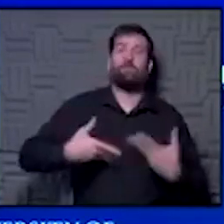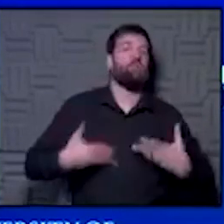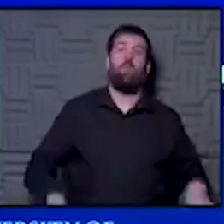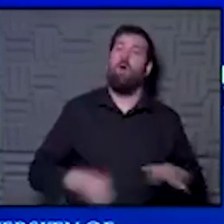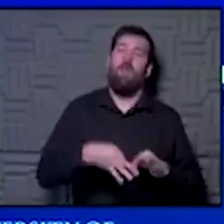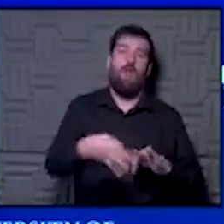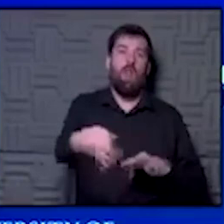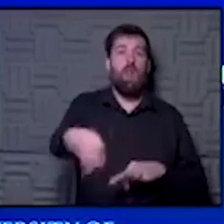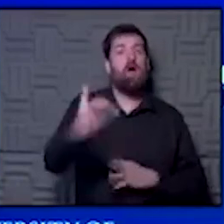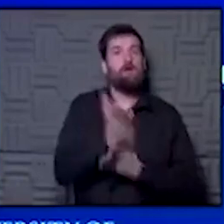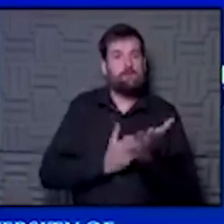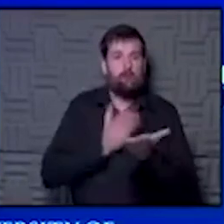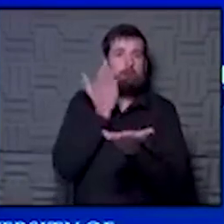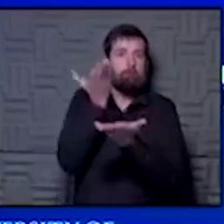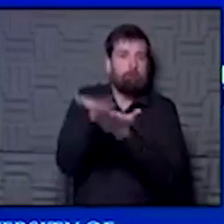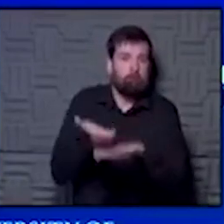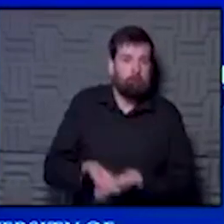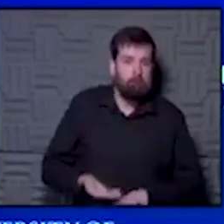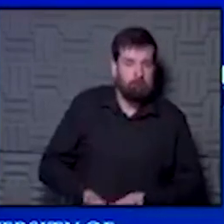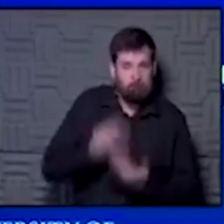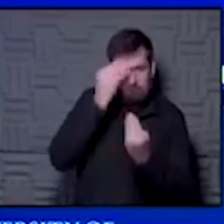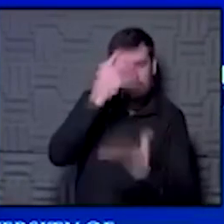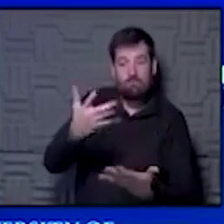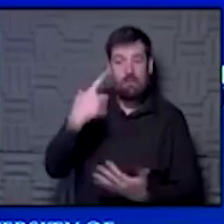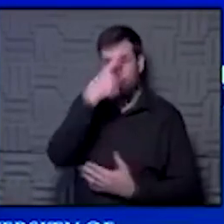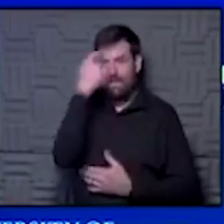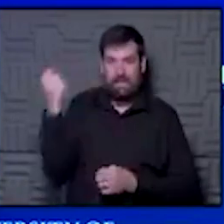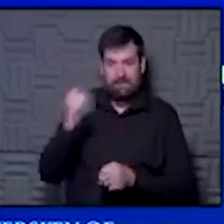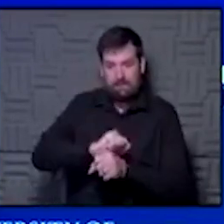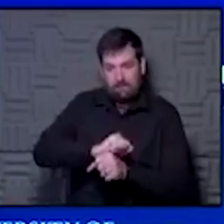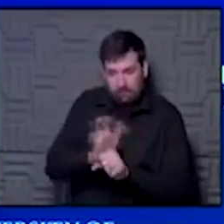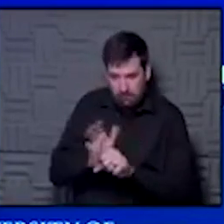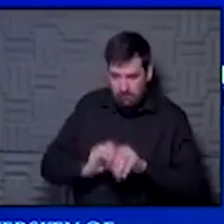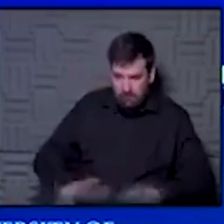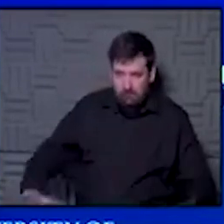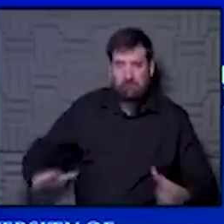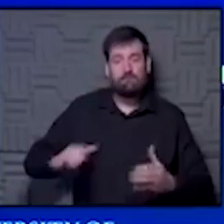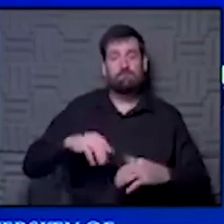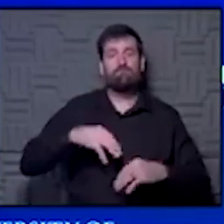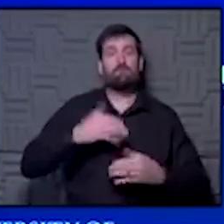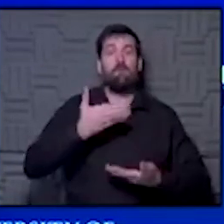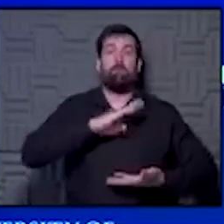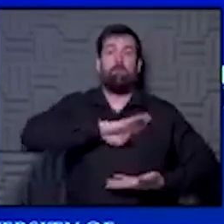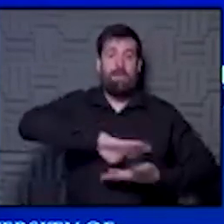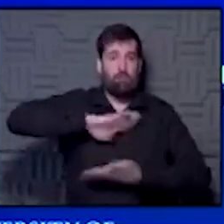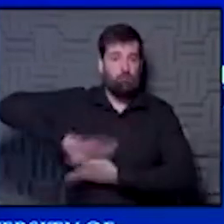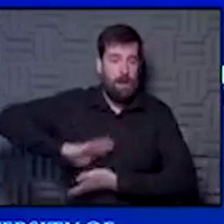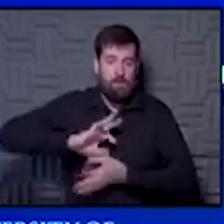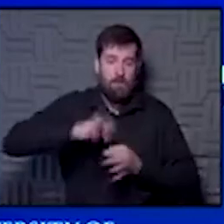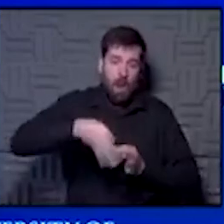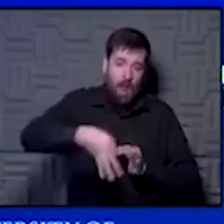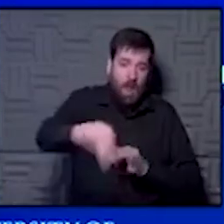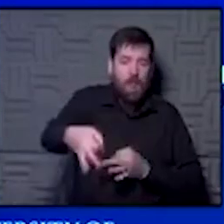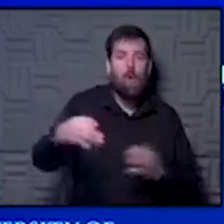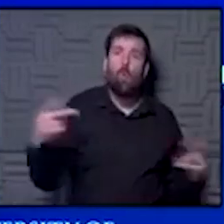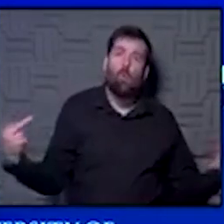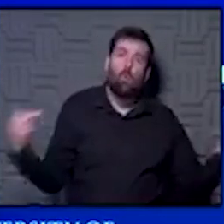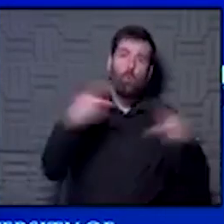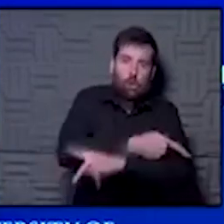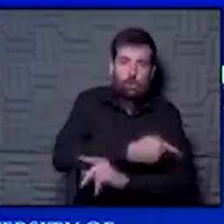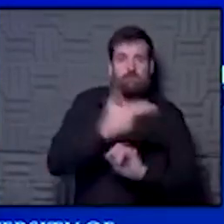week with some studies saying, look, as a result of the pandemic, people delay getting mammograms and that's leading to worse breast cancer